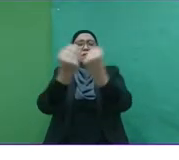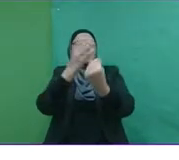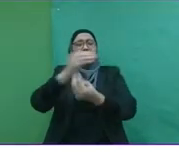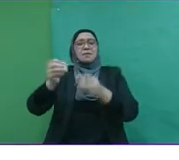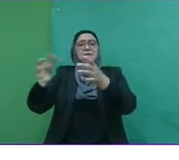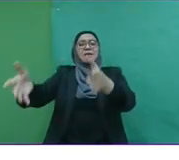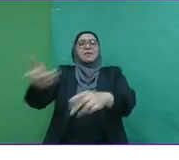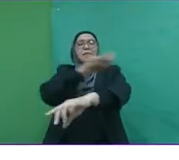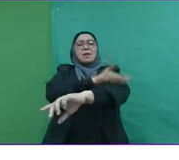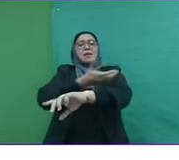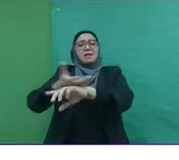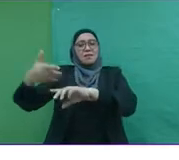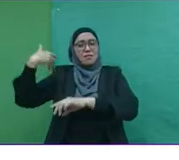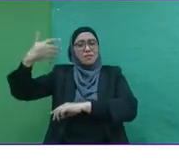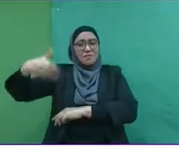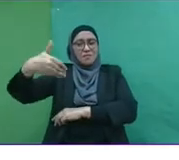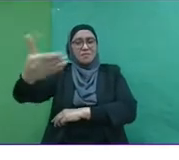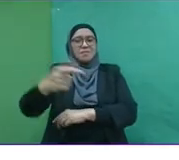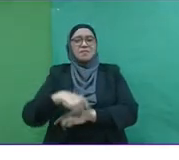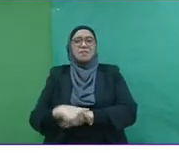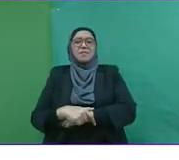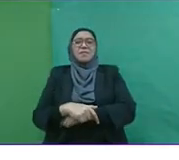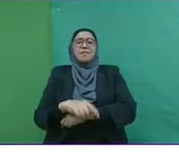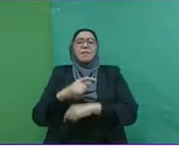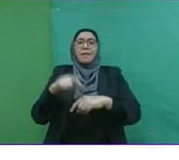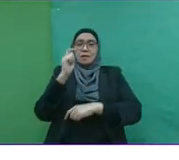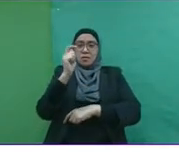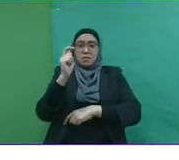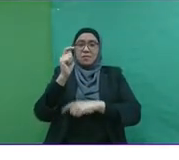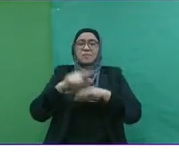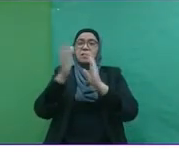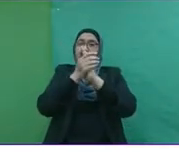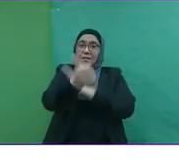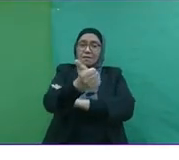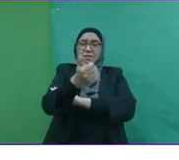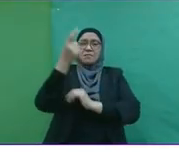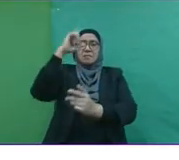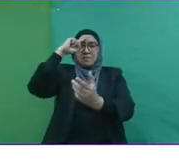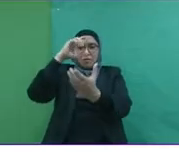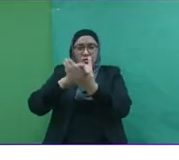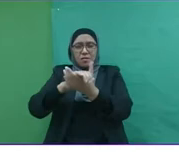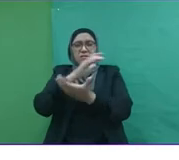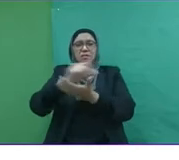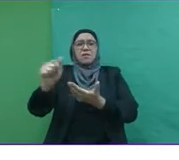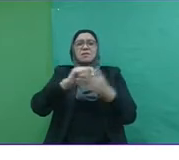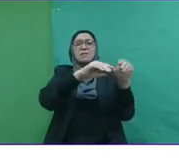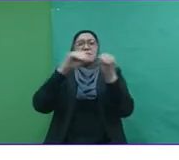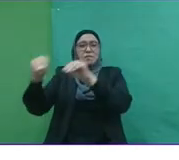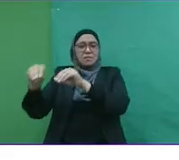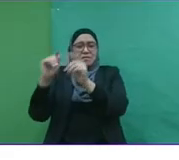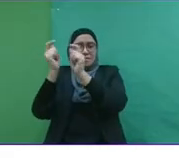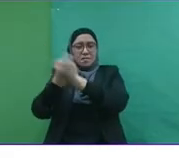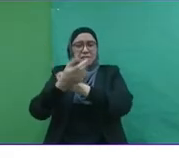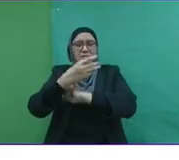Leaving Behind a Legacy. The three T's. Talent, Trust, Transformation.